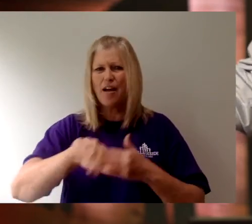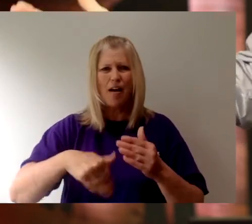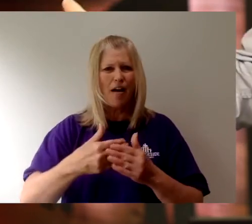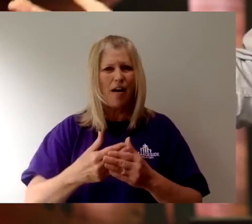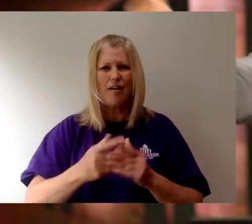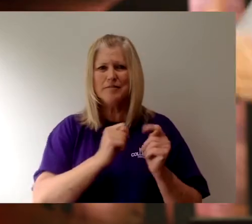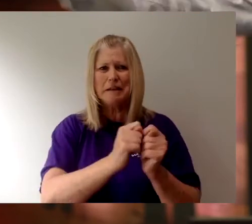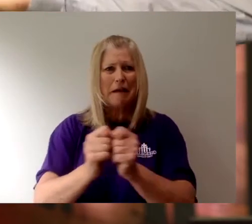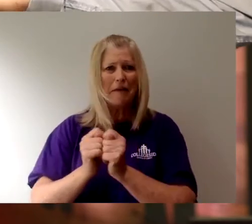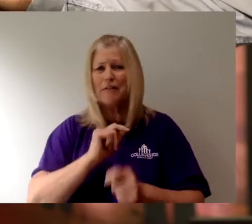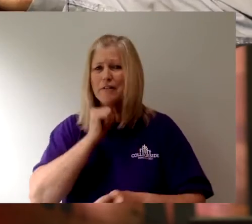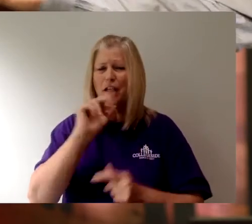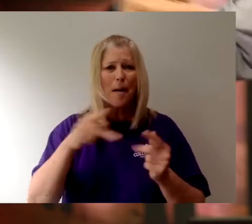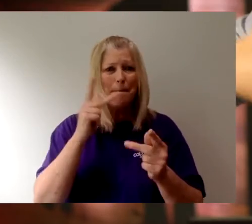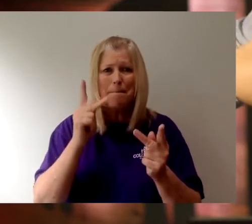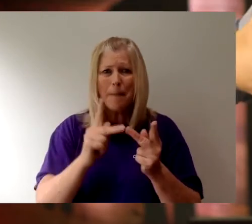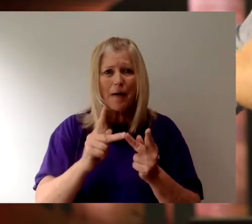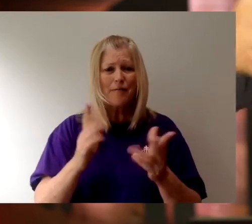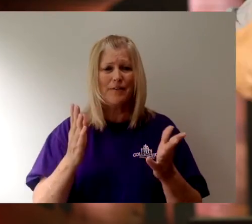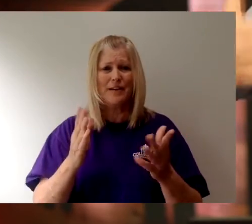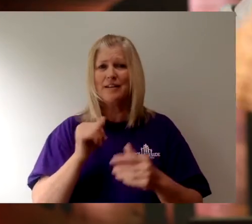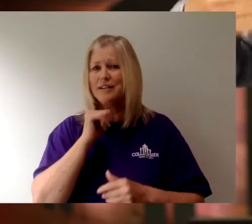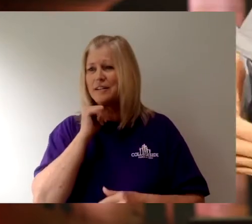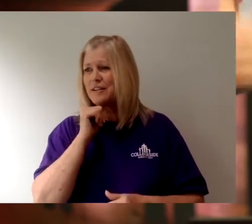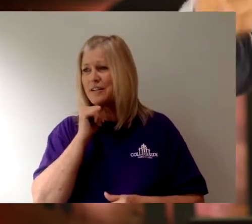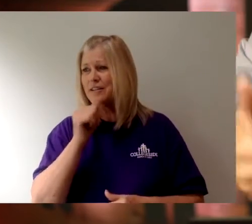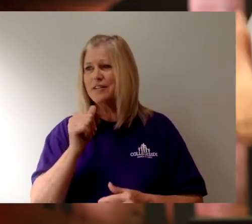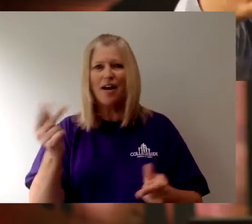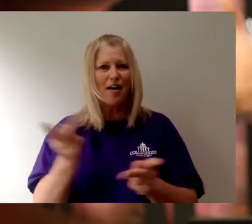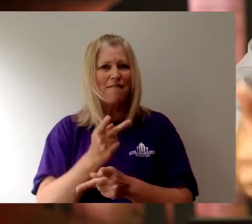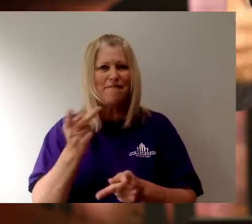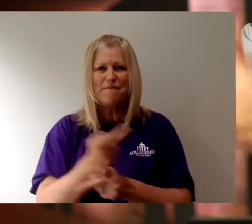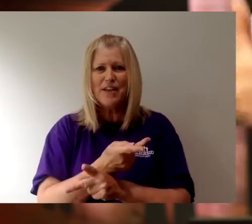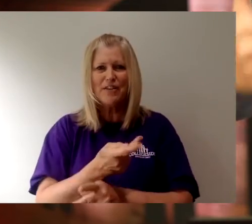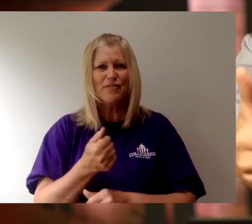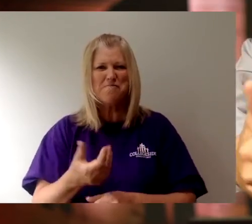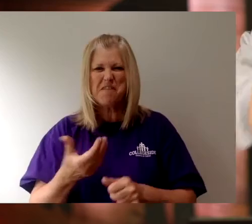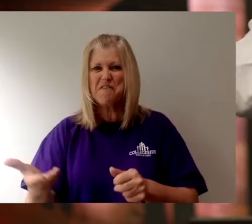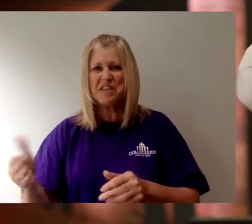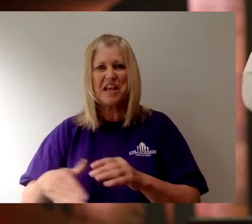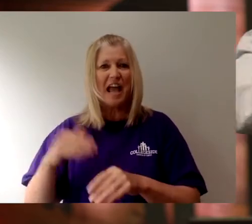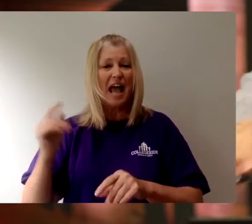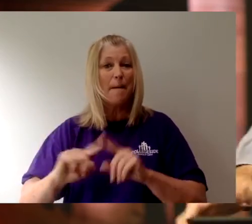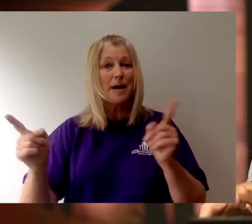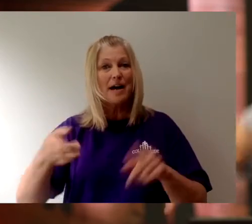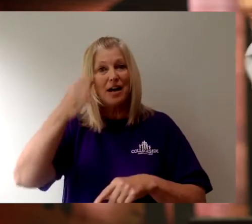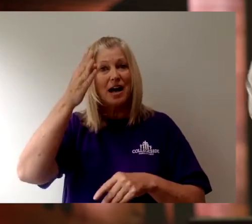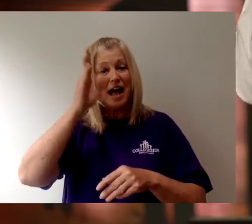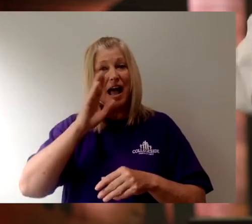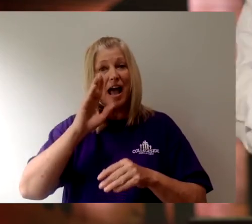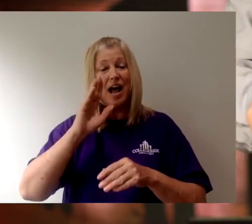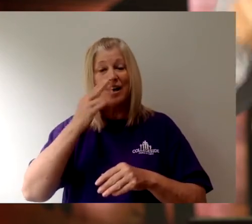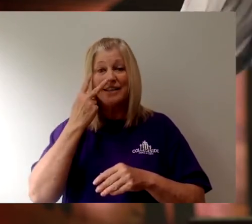together, which means they're not perfect, which means they have not figured everything out. But how does God see